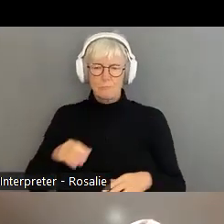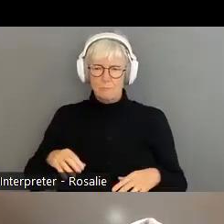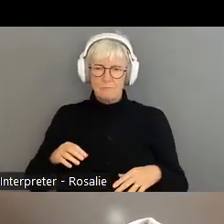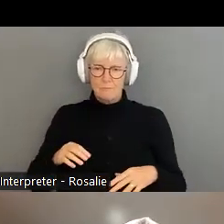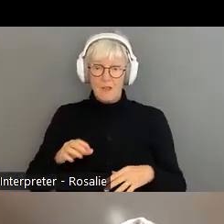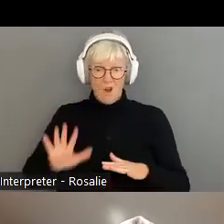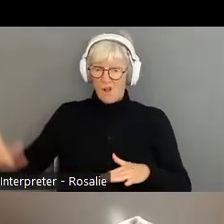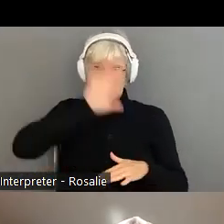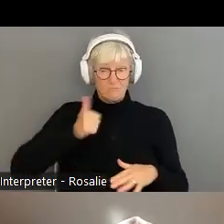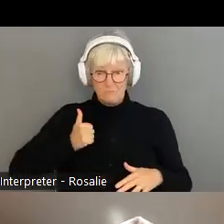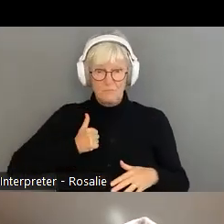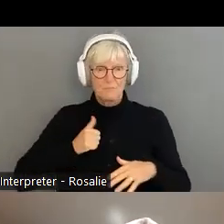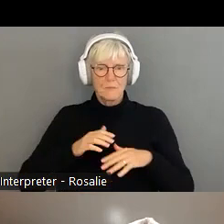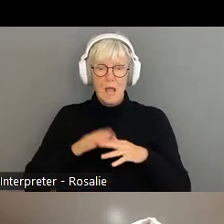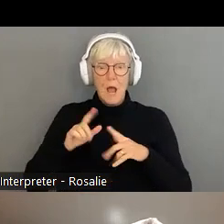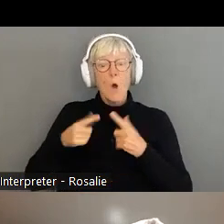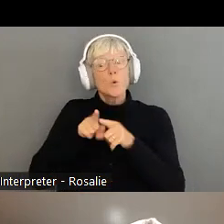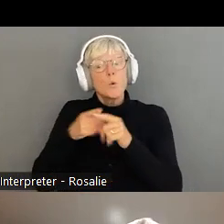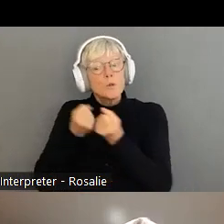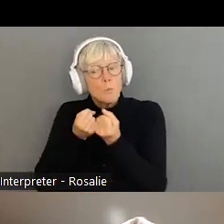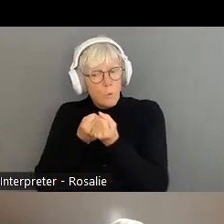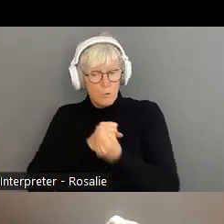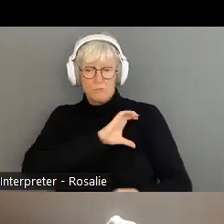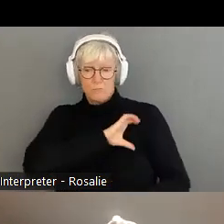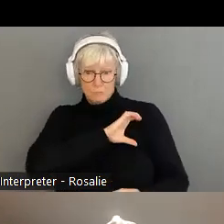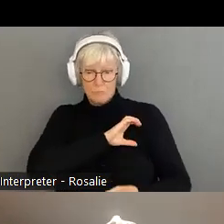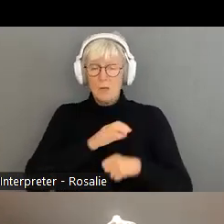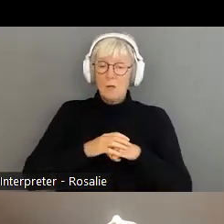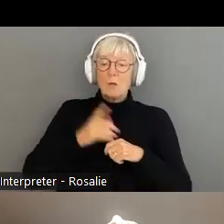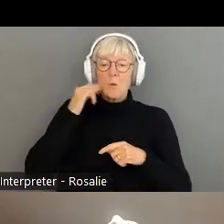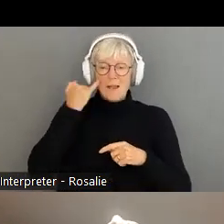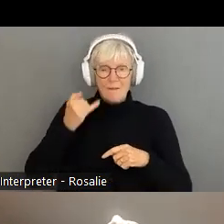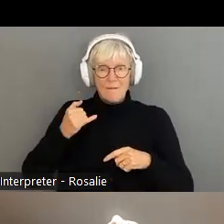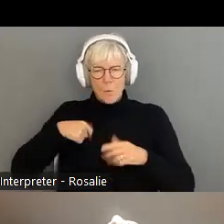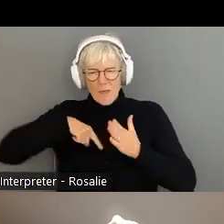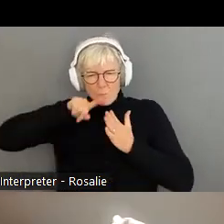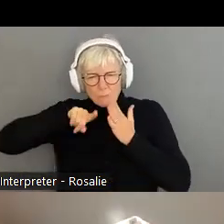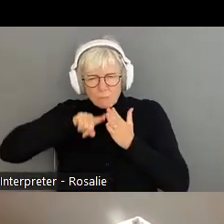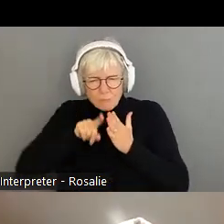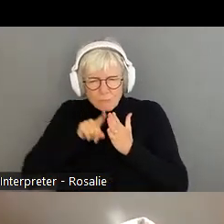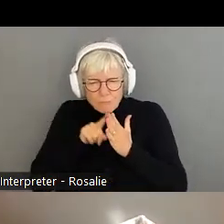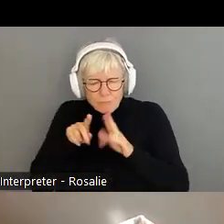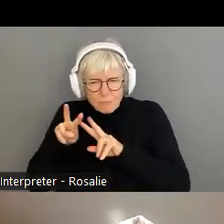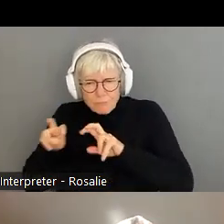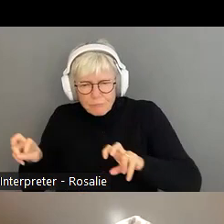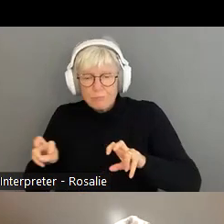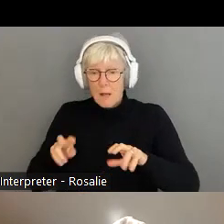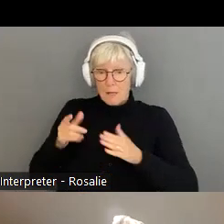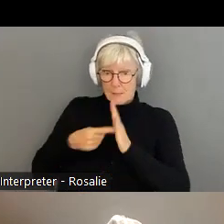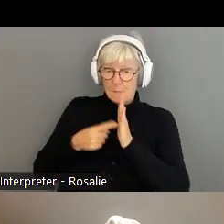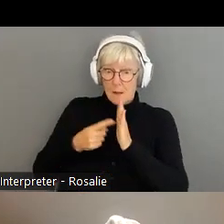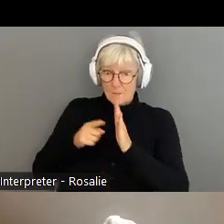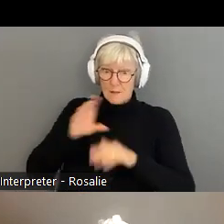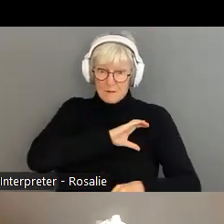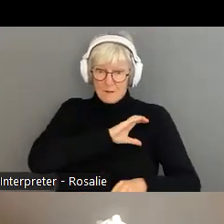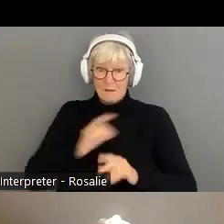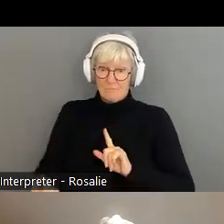Goes back to supporting law enforcement as well. Also, if there's an ongoing investigation, sometimes these agencies will come to the Canadian Anti-Fraud Centre